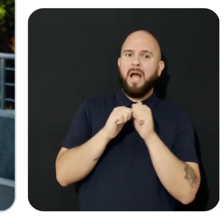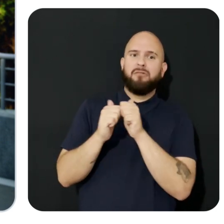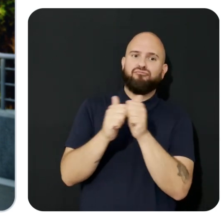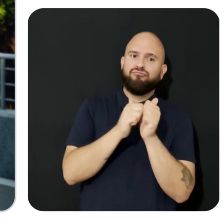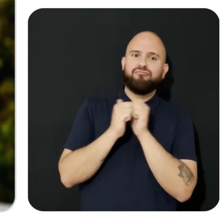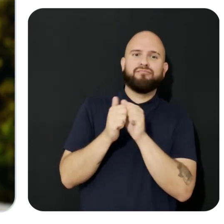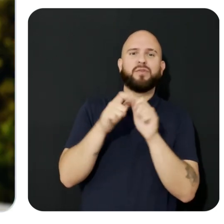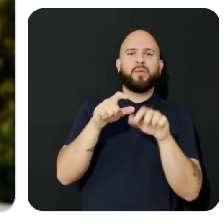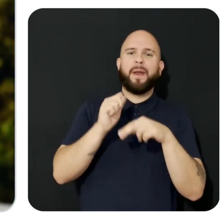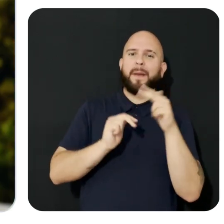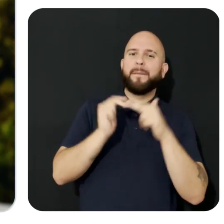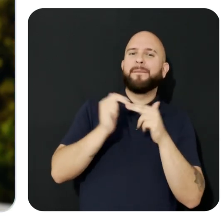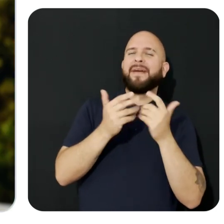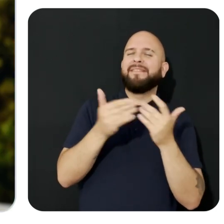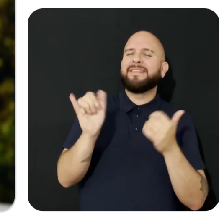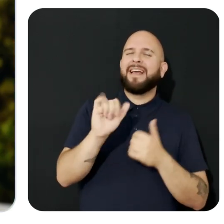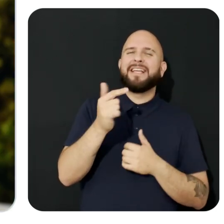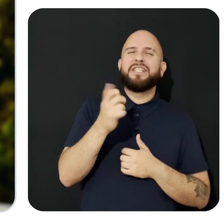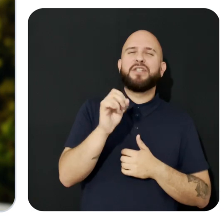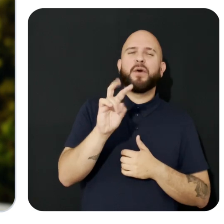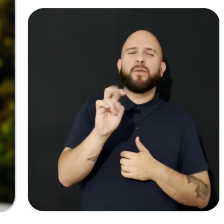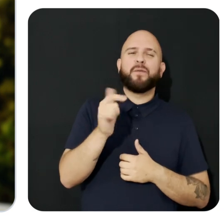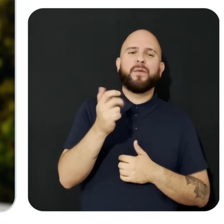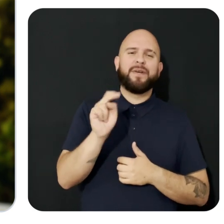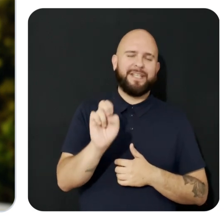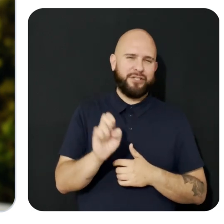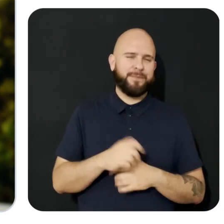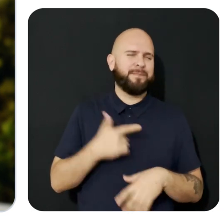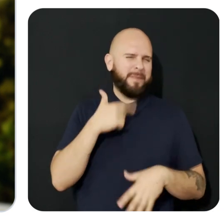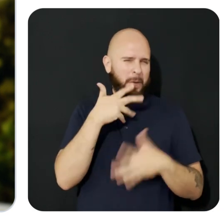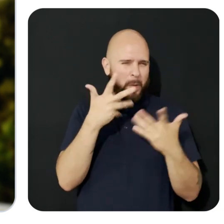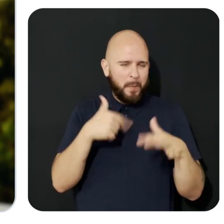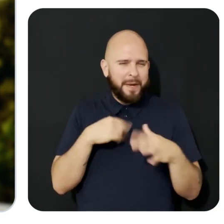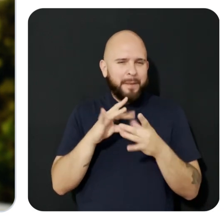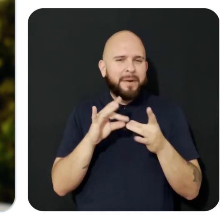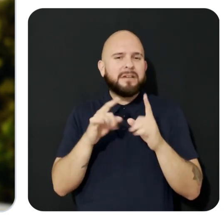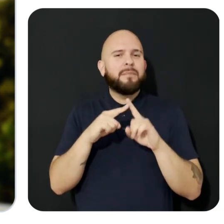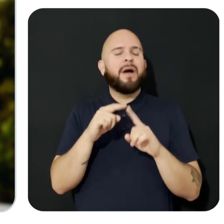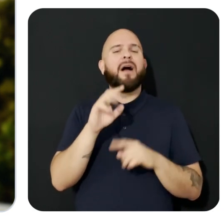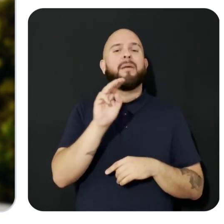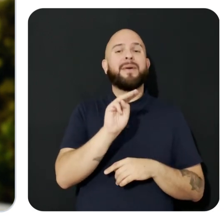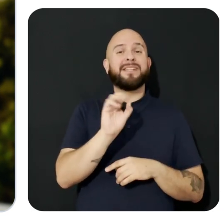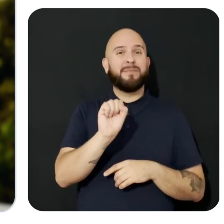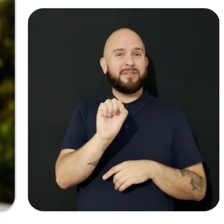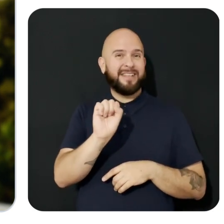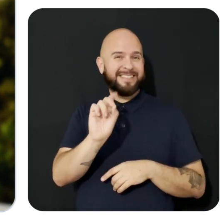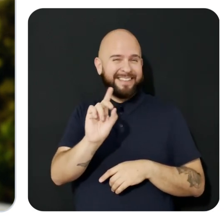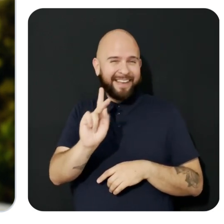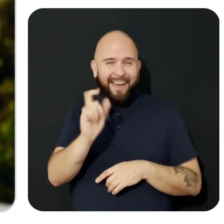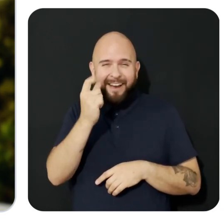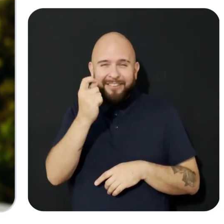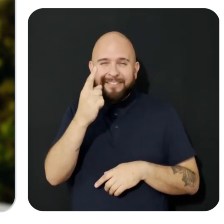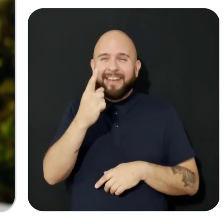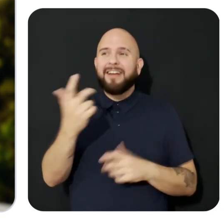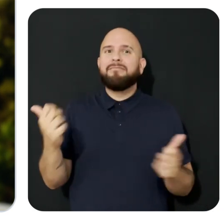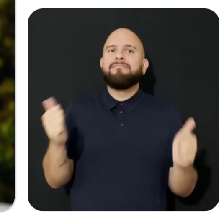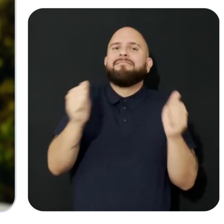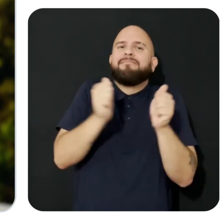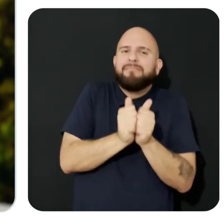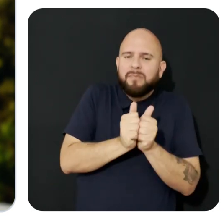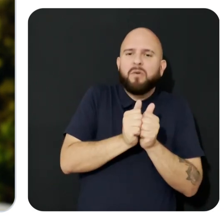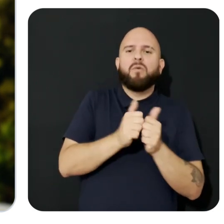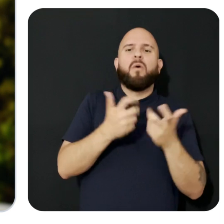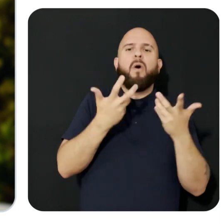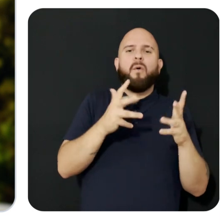GeoVoyage. As I mentioned earlier, Meta Spatial SDK is additive to the existing mobile ecosystem and you can